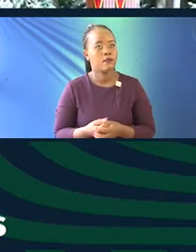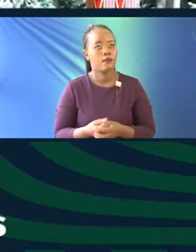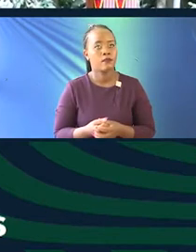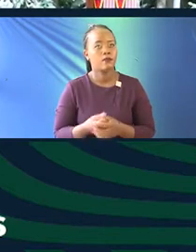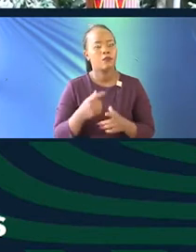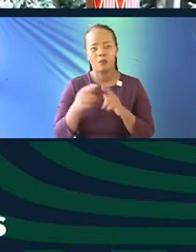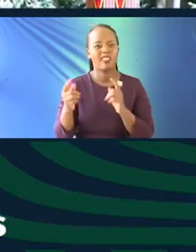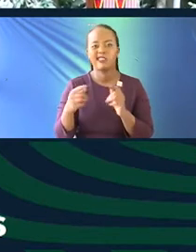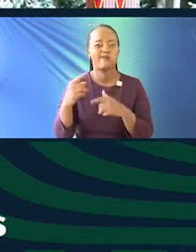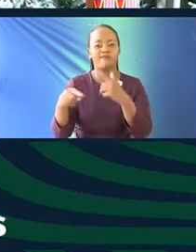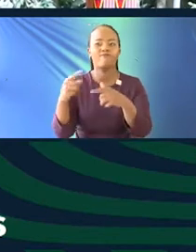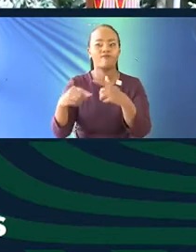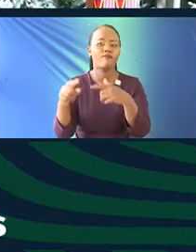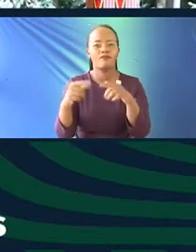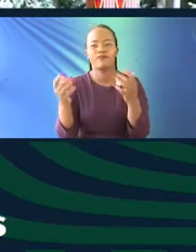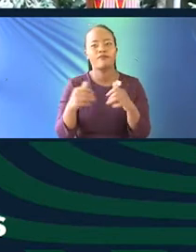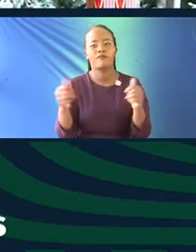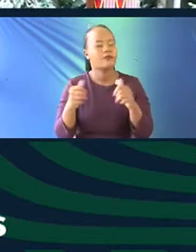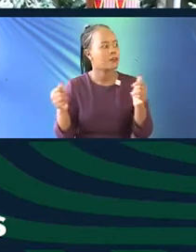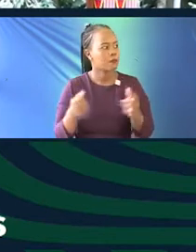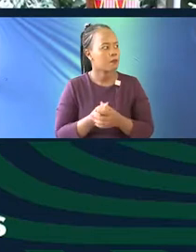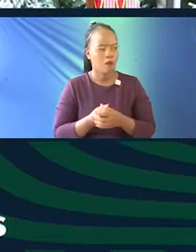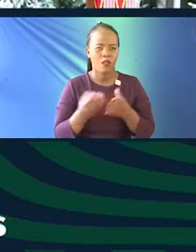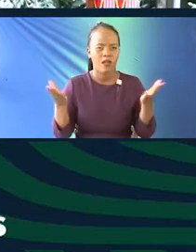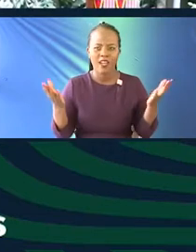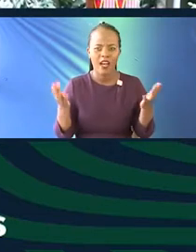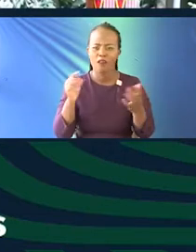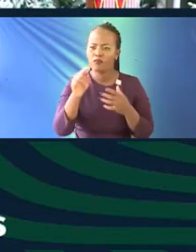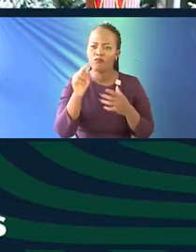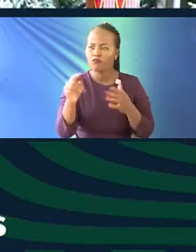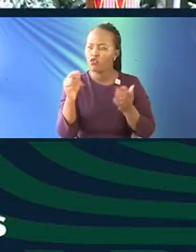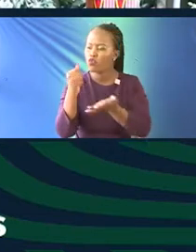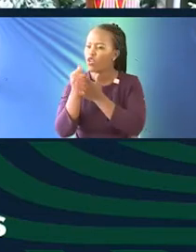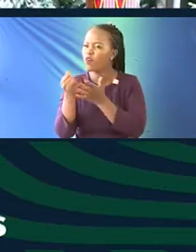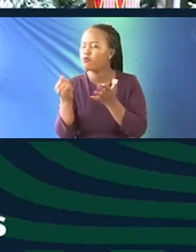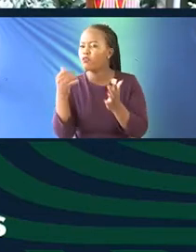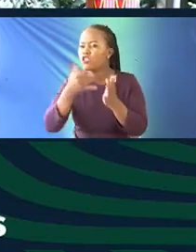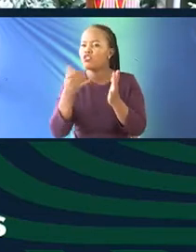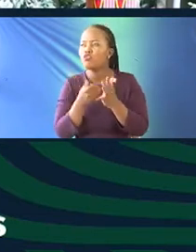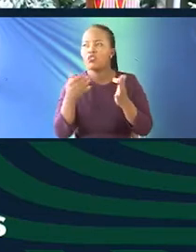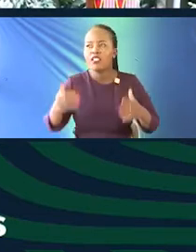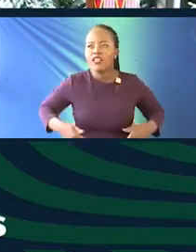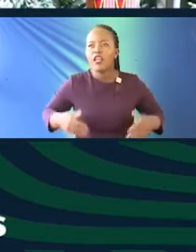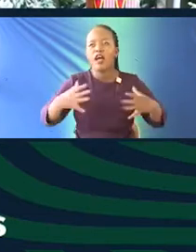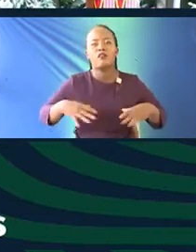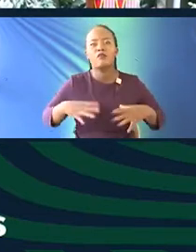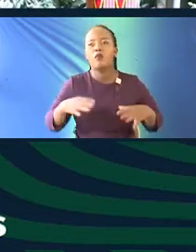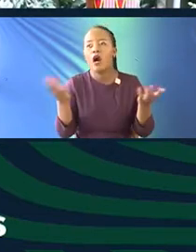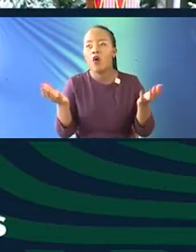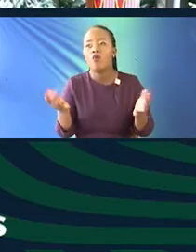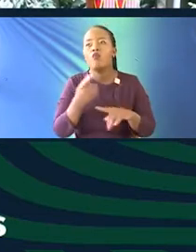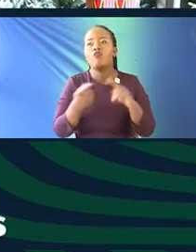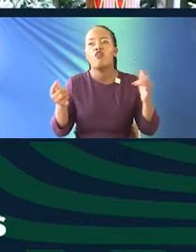But we can continue with that. I'll make sure that I... How do you draw young people into this kind of project? How do you draw them away from the phone